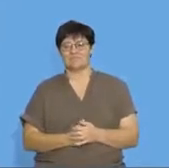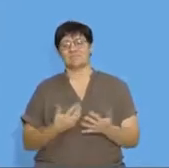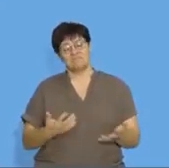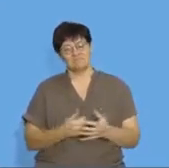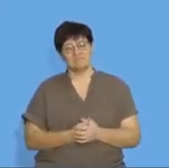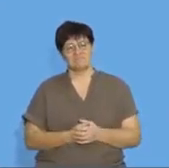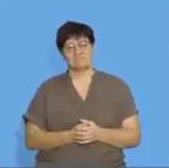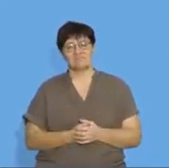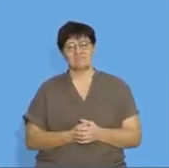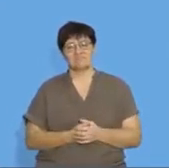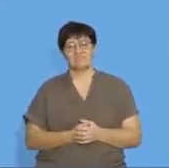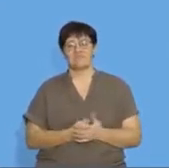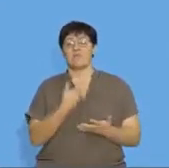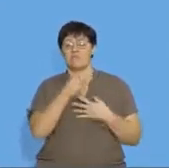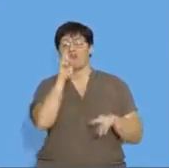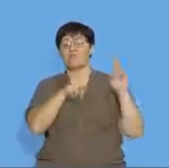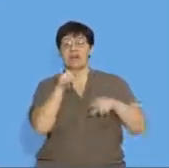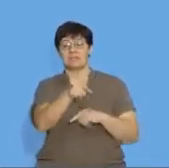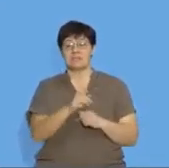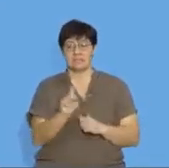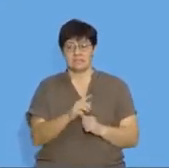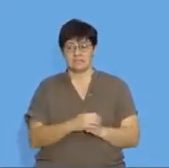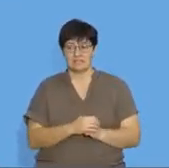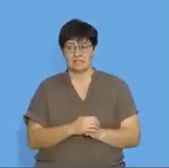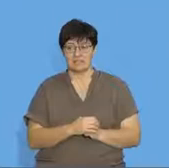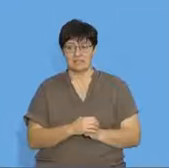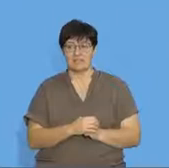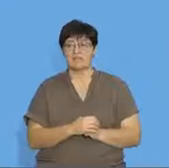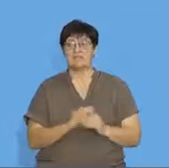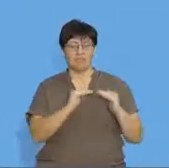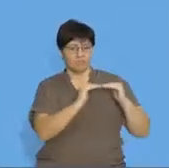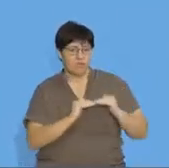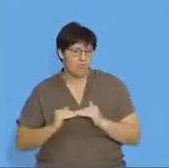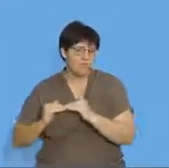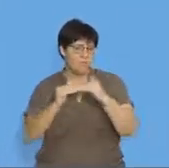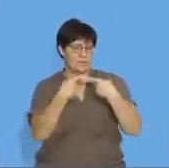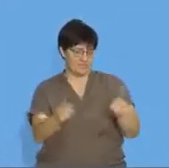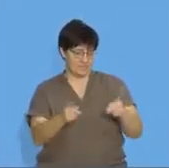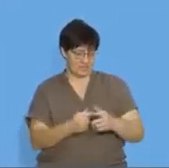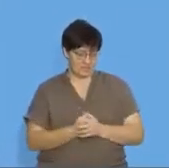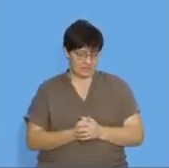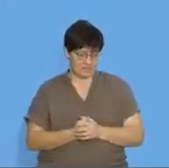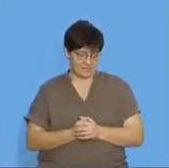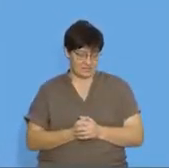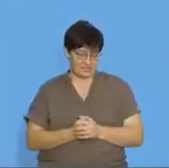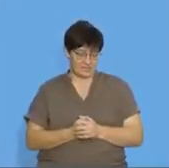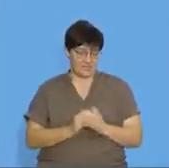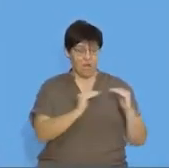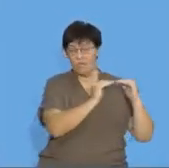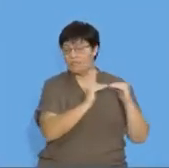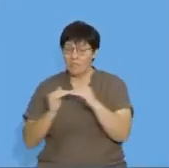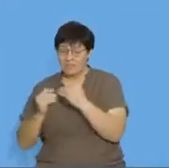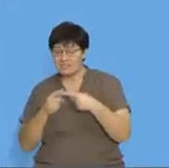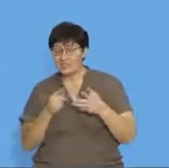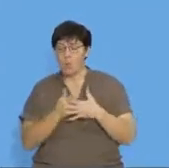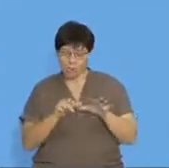So, the next thing that I'm going to revise with you is that of a common difference. The common